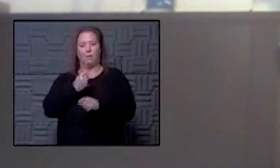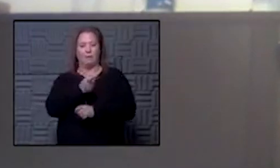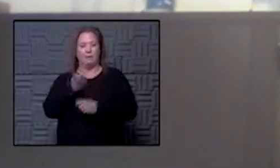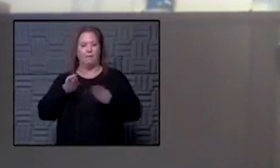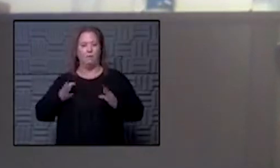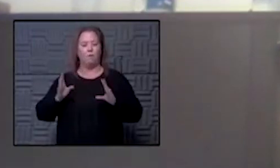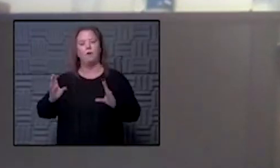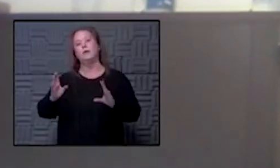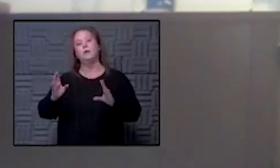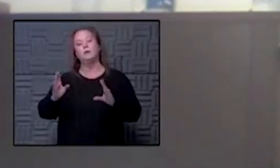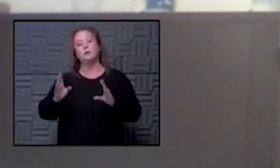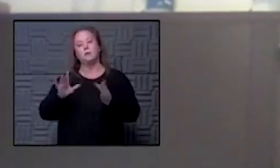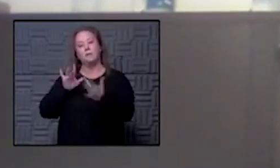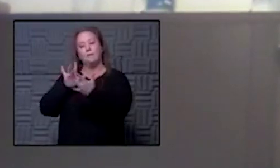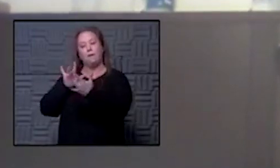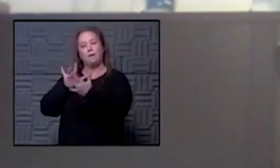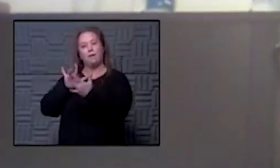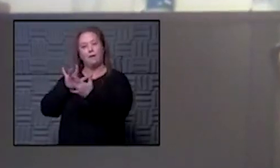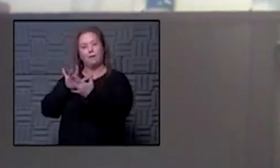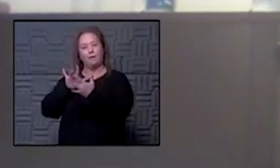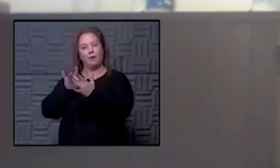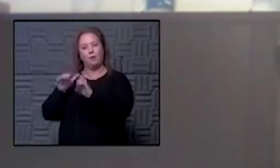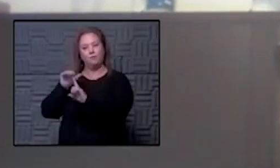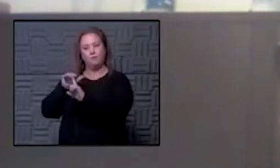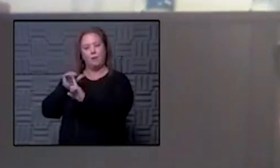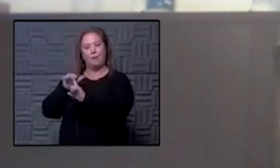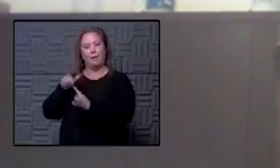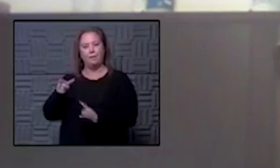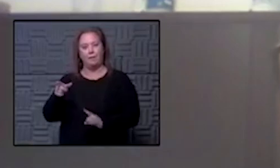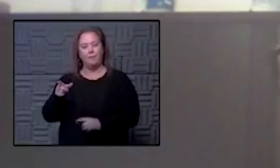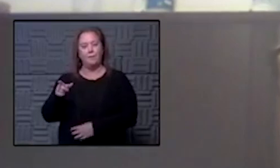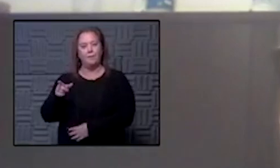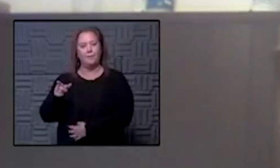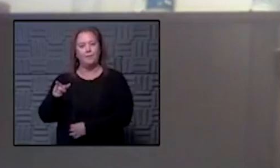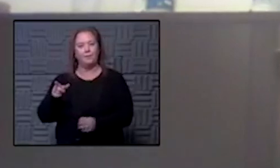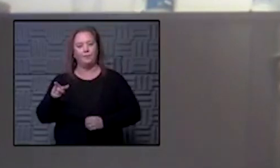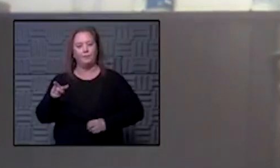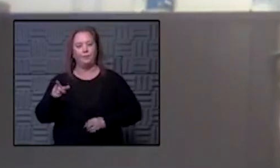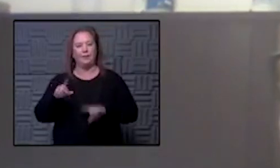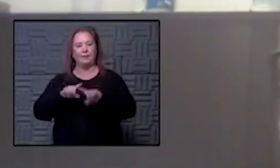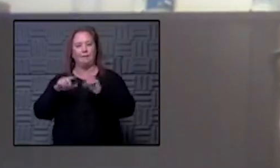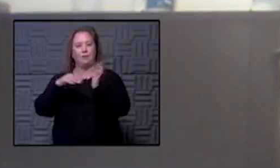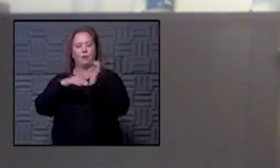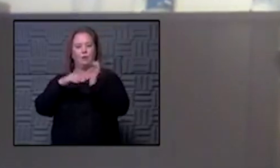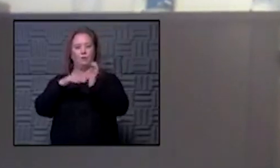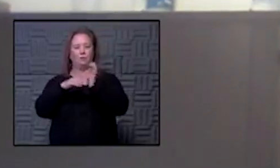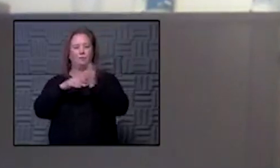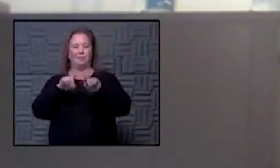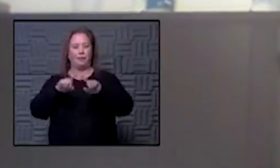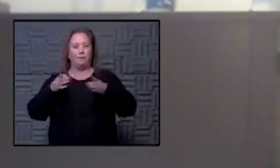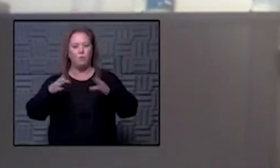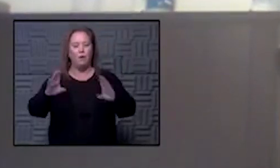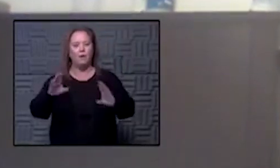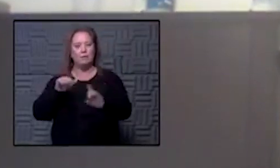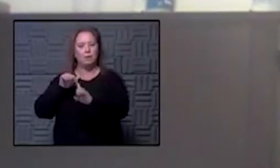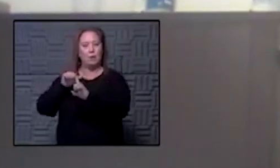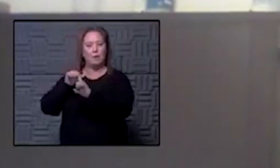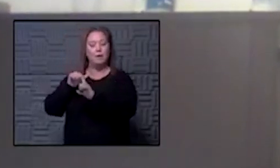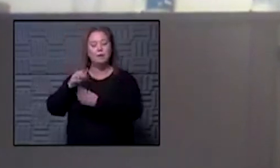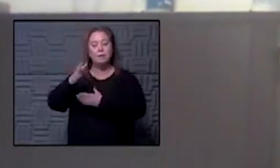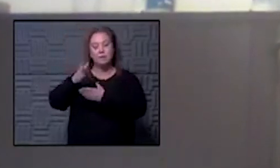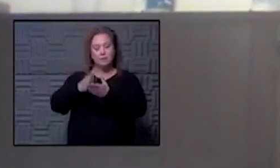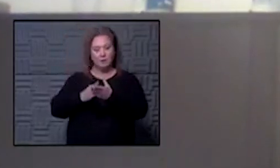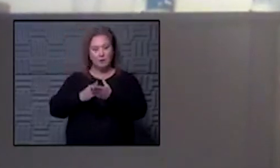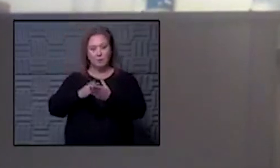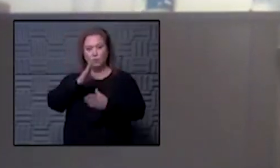of being able to contact and and remind them uh different providers will use some different methods uh some will be